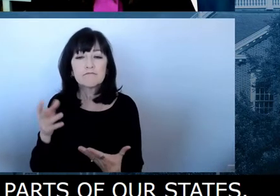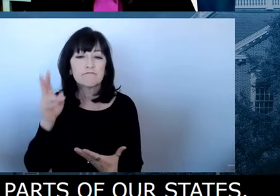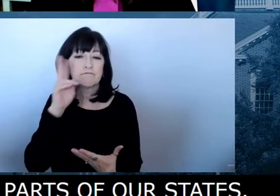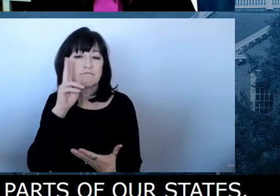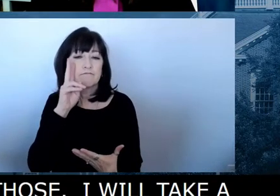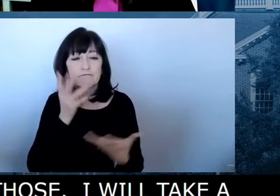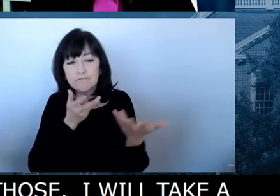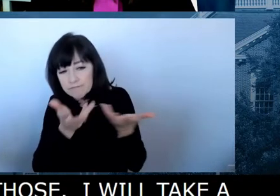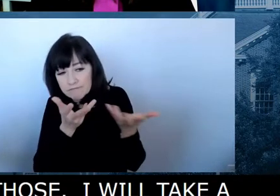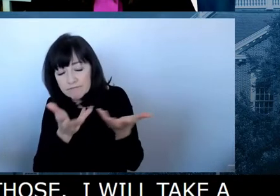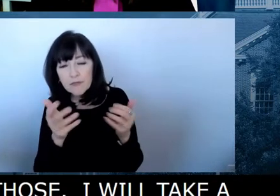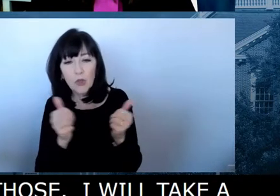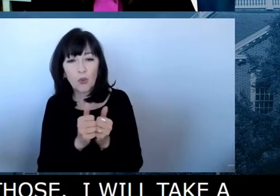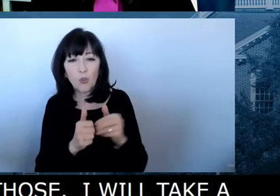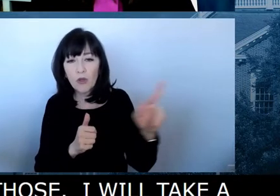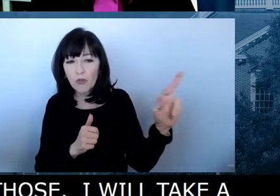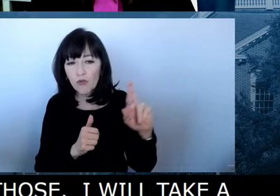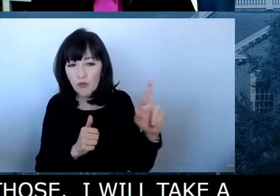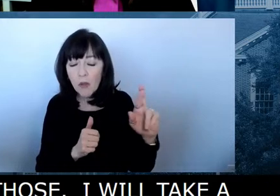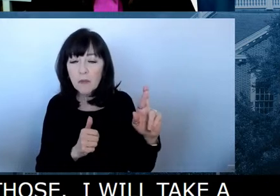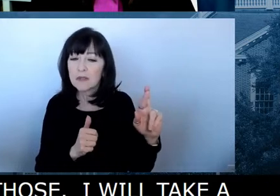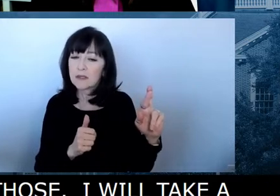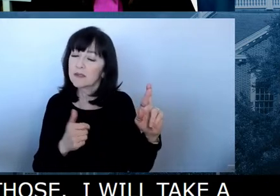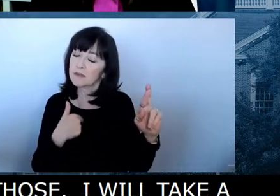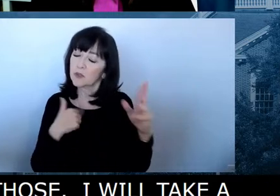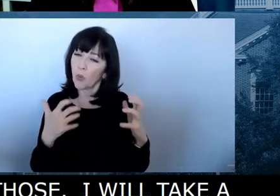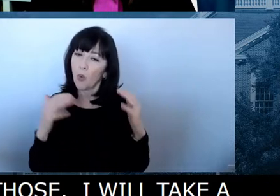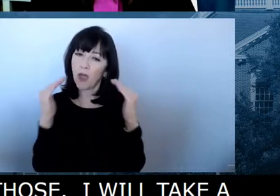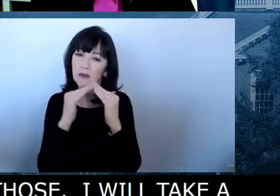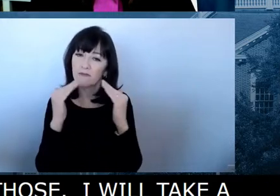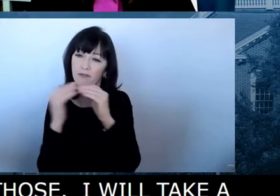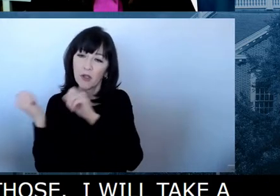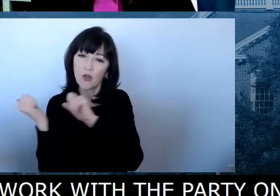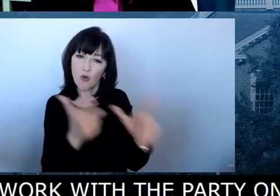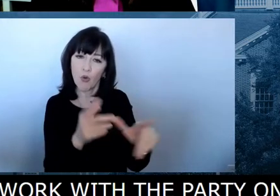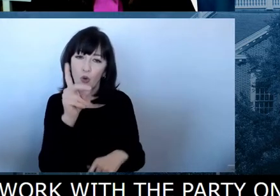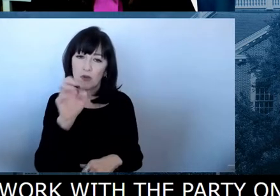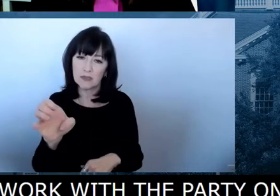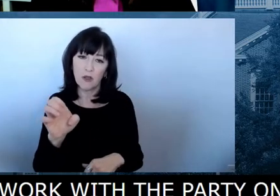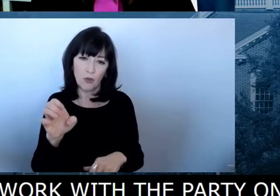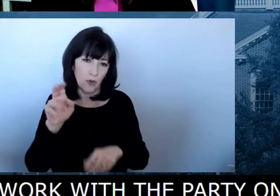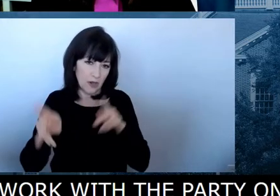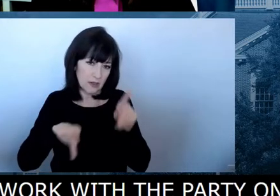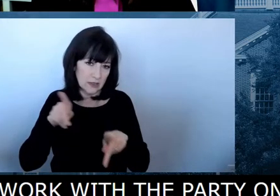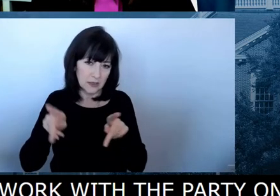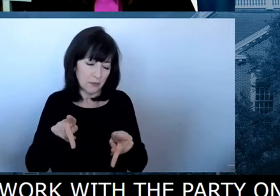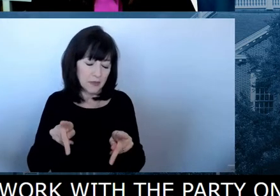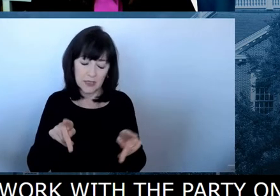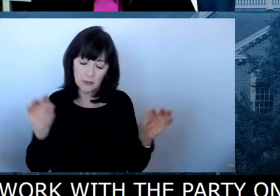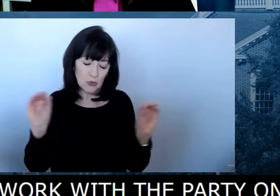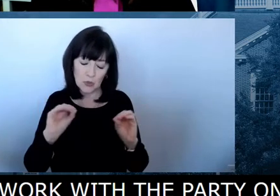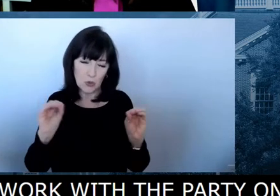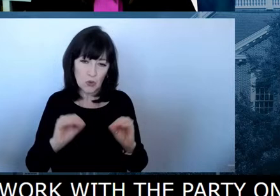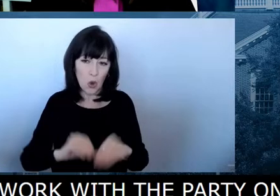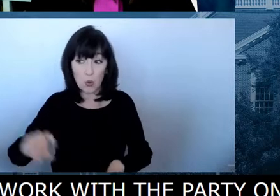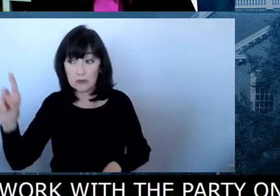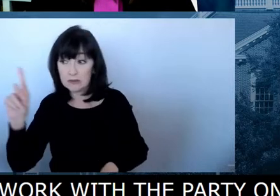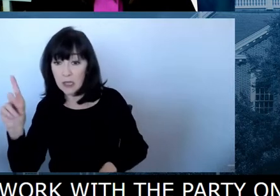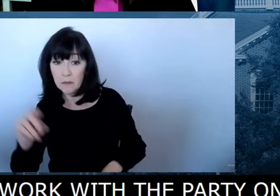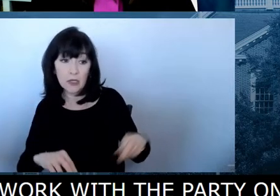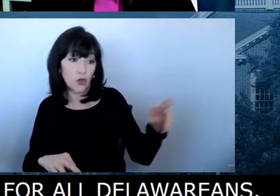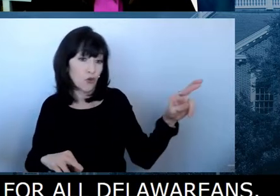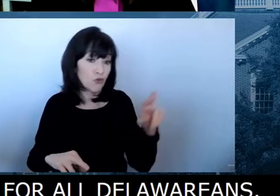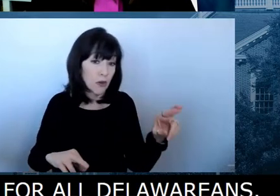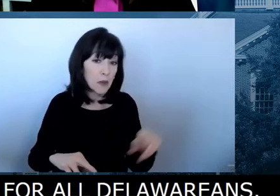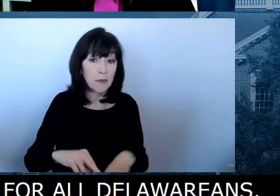best for all Delawareans. We don't, uh, when it comes to COVID, uh, there's no D's or R's or I's. Everybody's a Delawarean